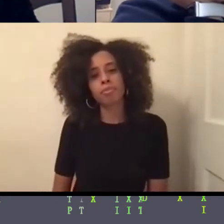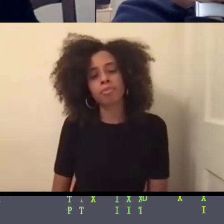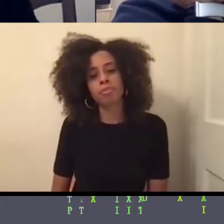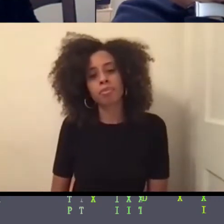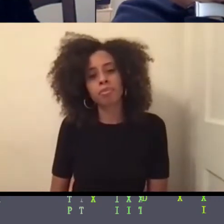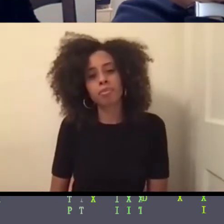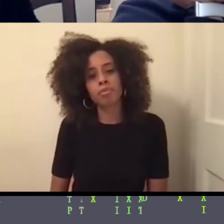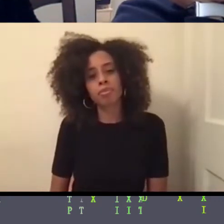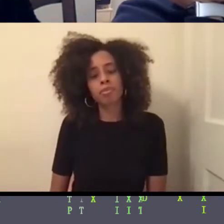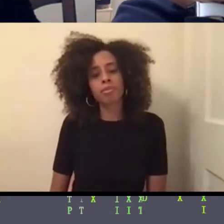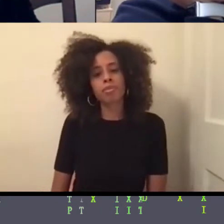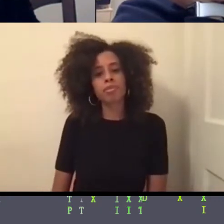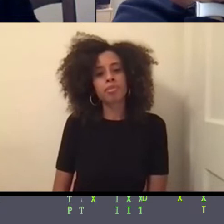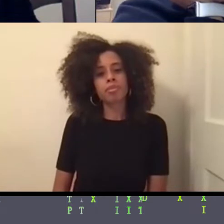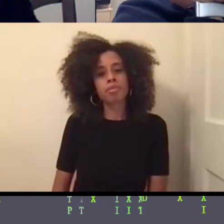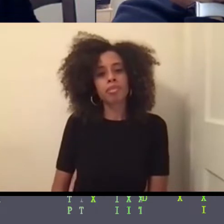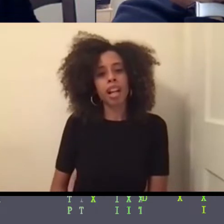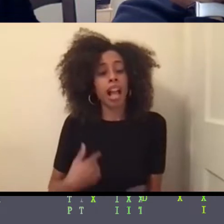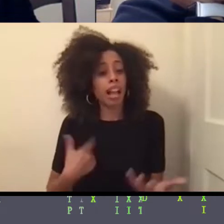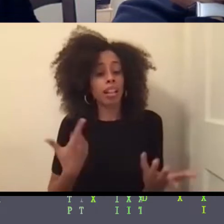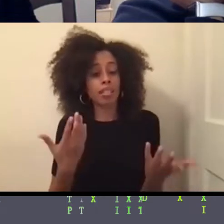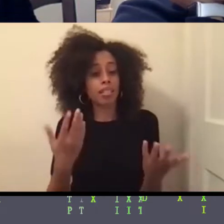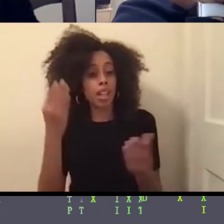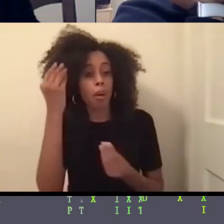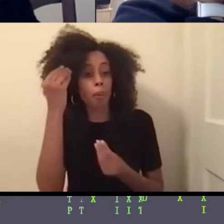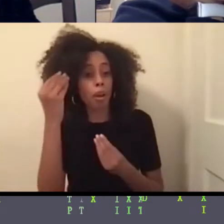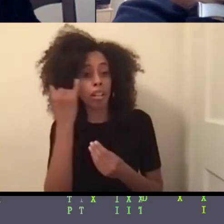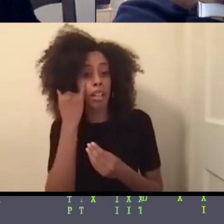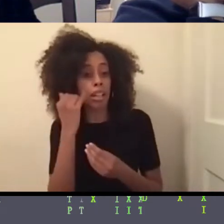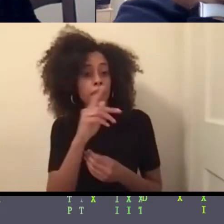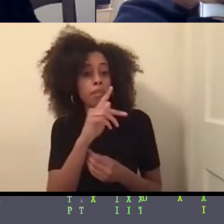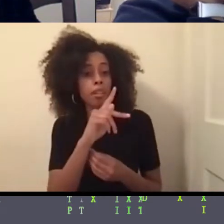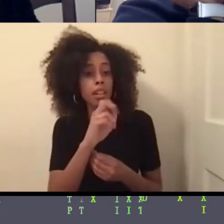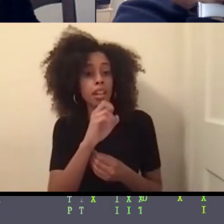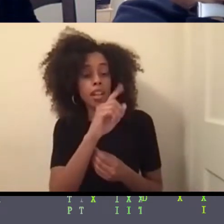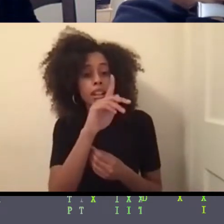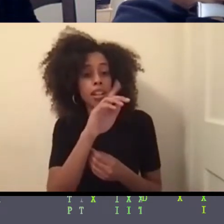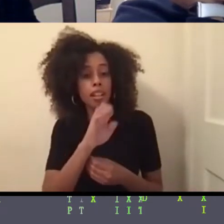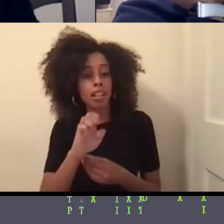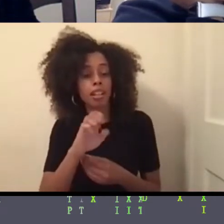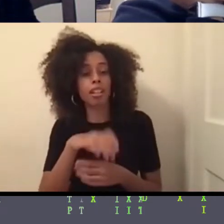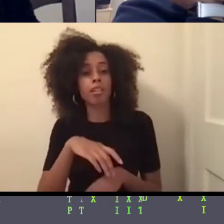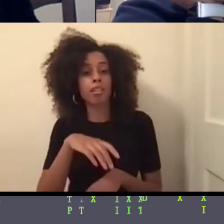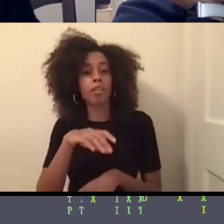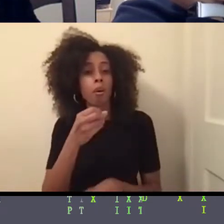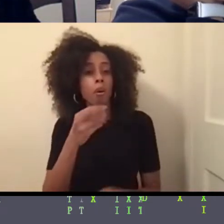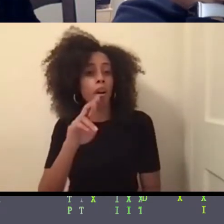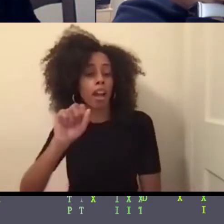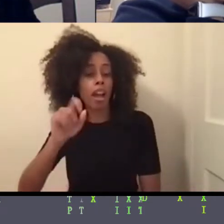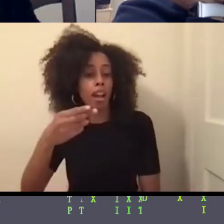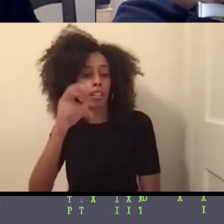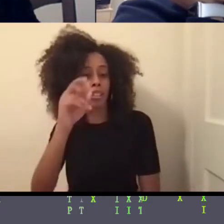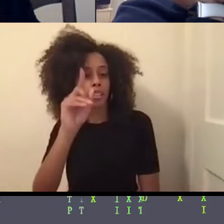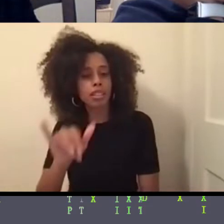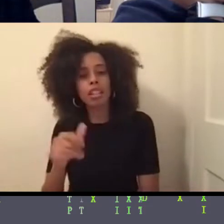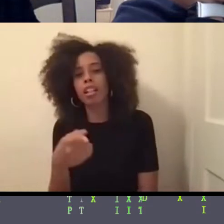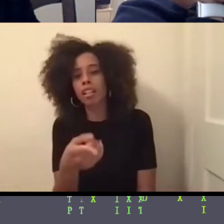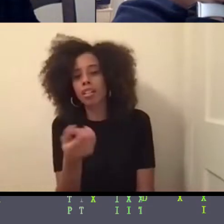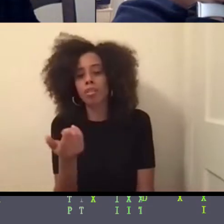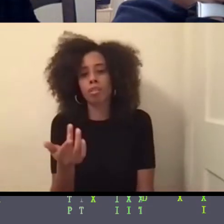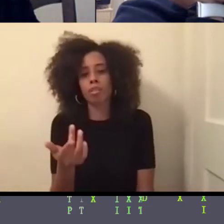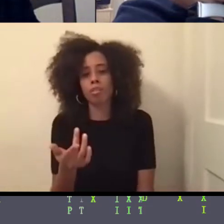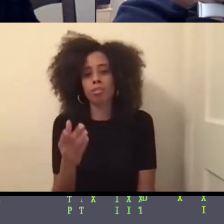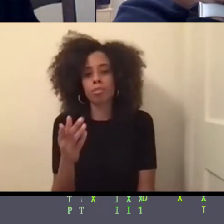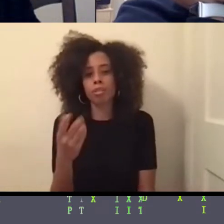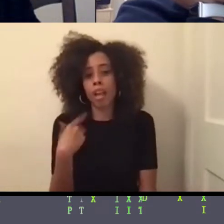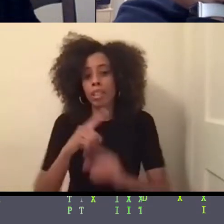that resonates with Ashley or Kaylee, or if, um, maybe you have a different, um, maybe perspective or